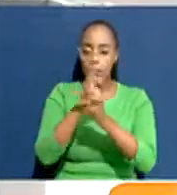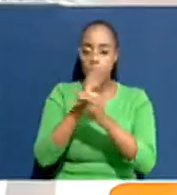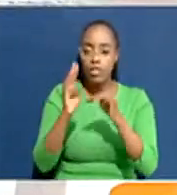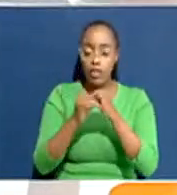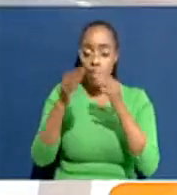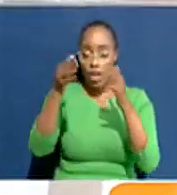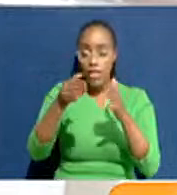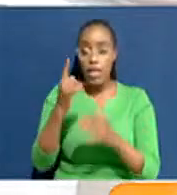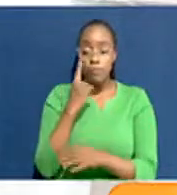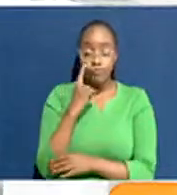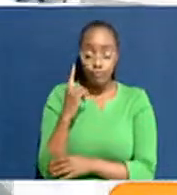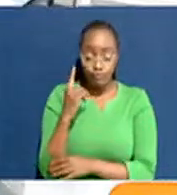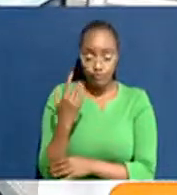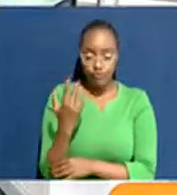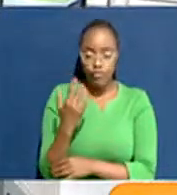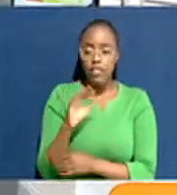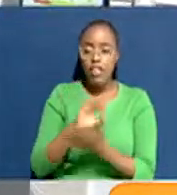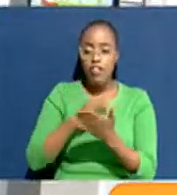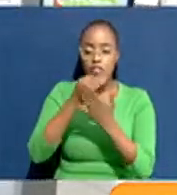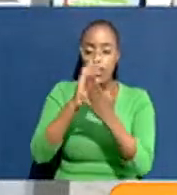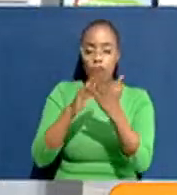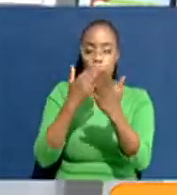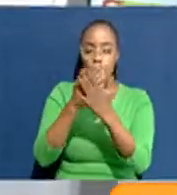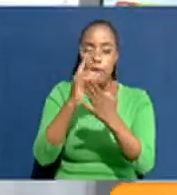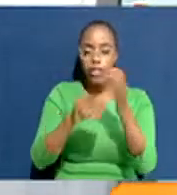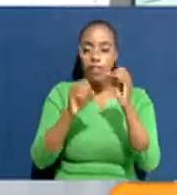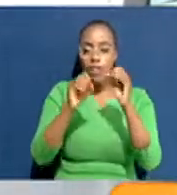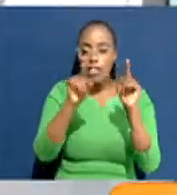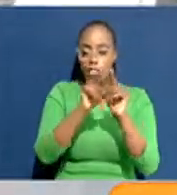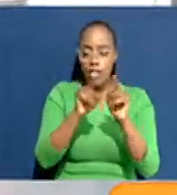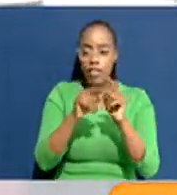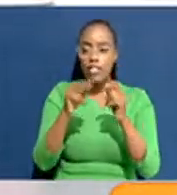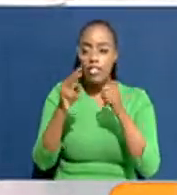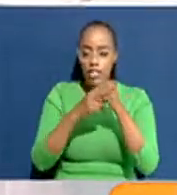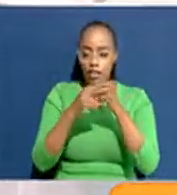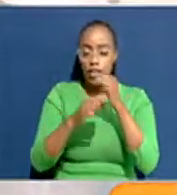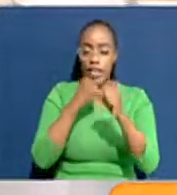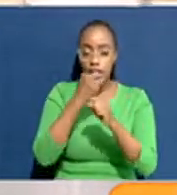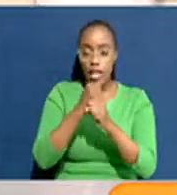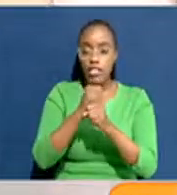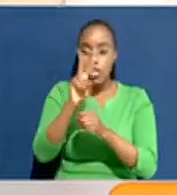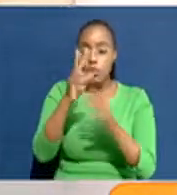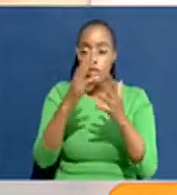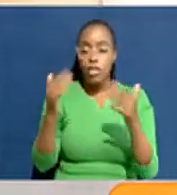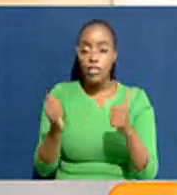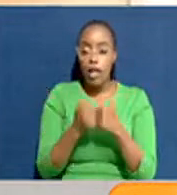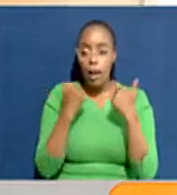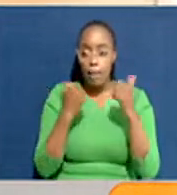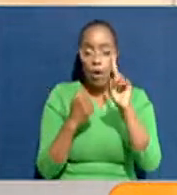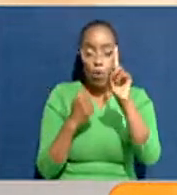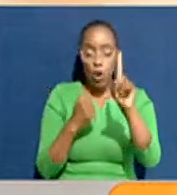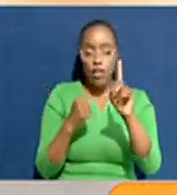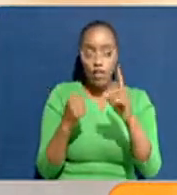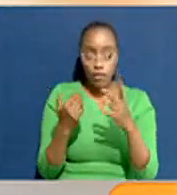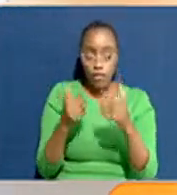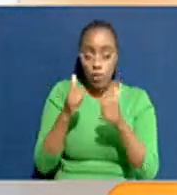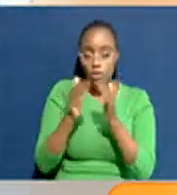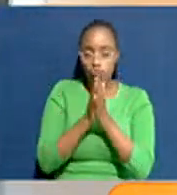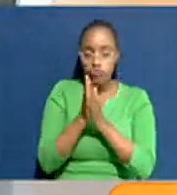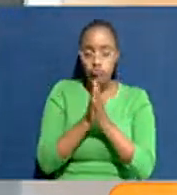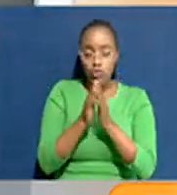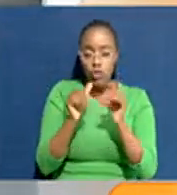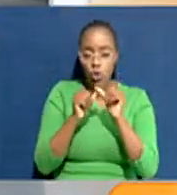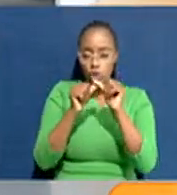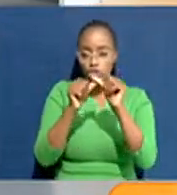right here. So, what that fund proposes is that if in seven years, two things happen, one, you're longer interested in continuing with the